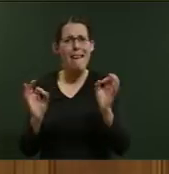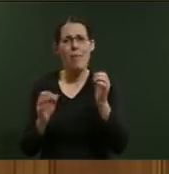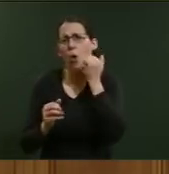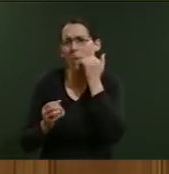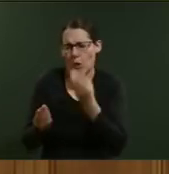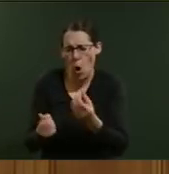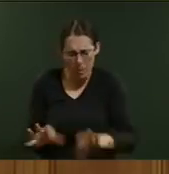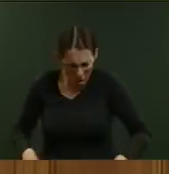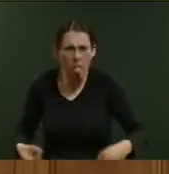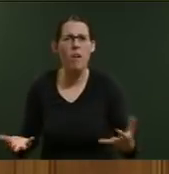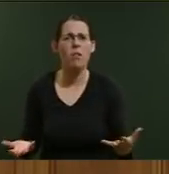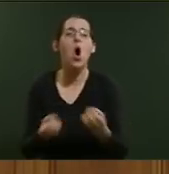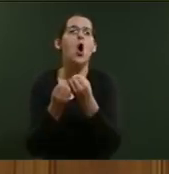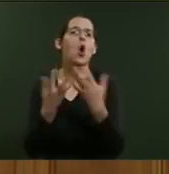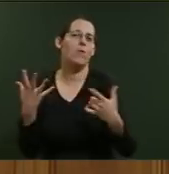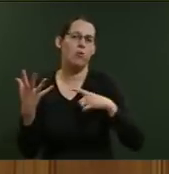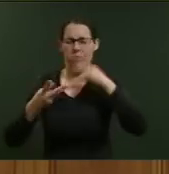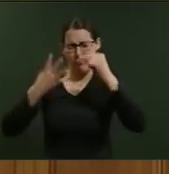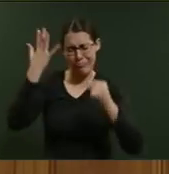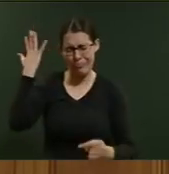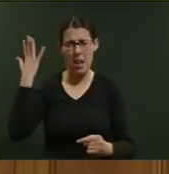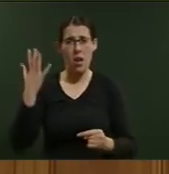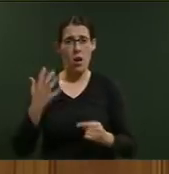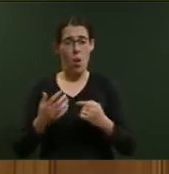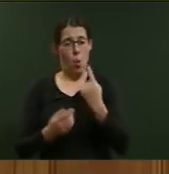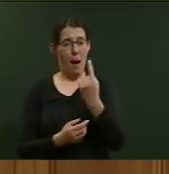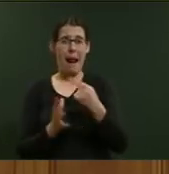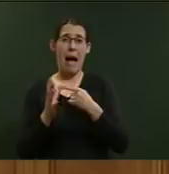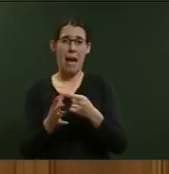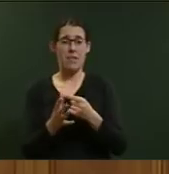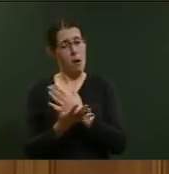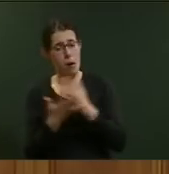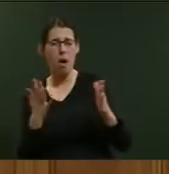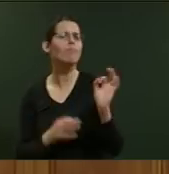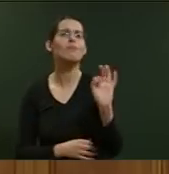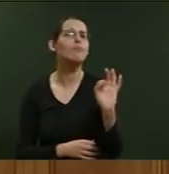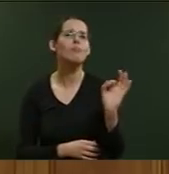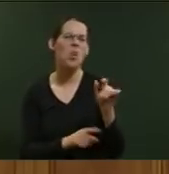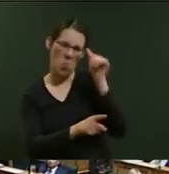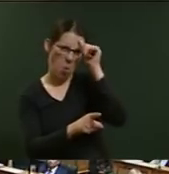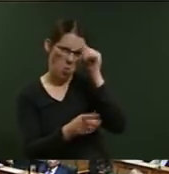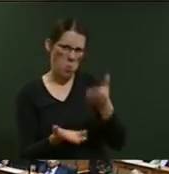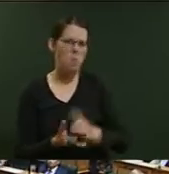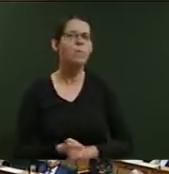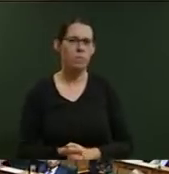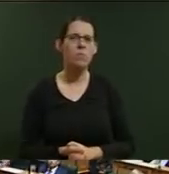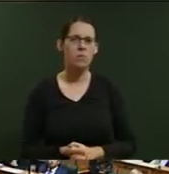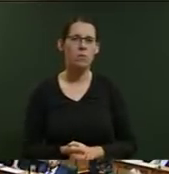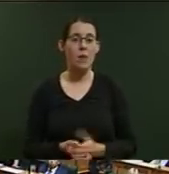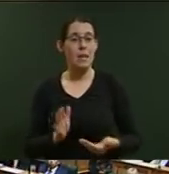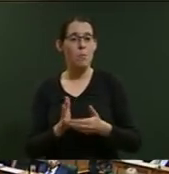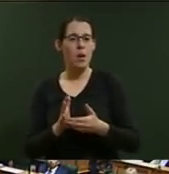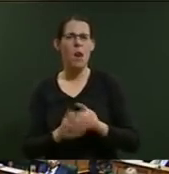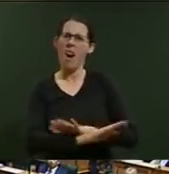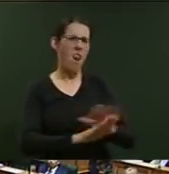But it is not just black and white, as the member well knows. Supplementary. No,